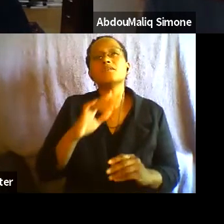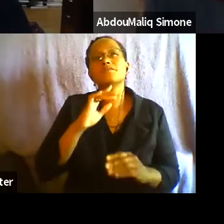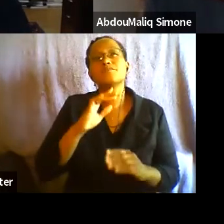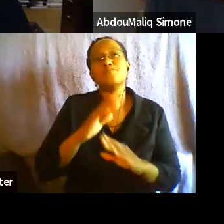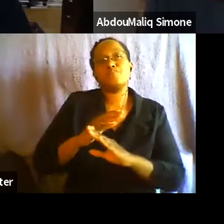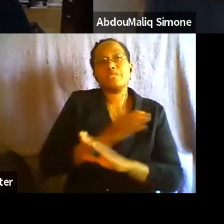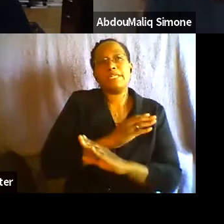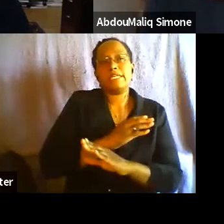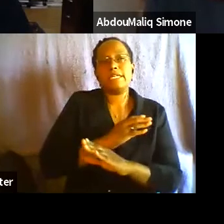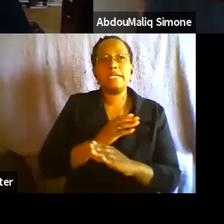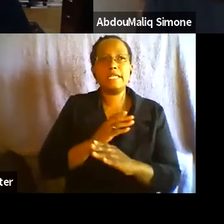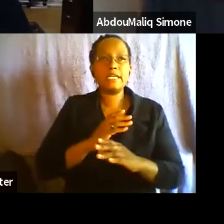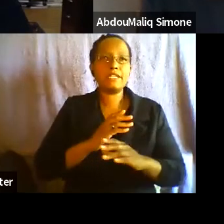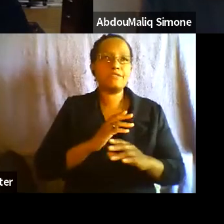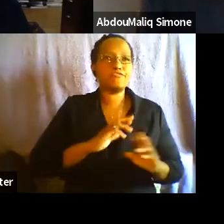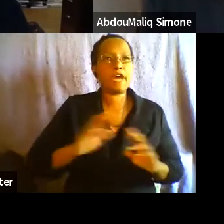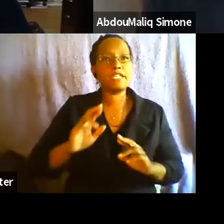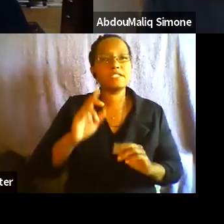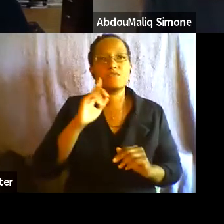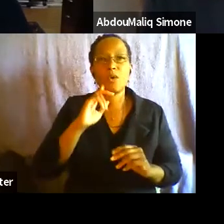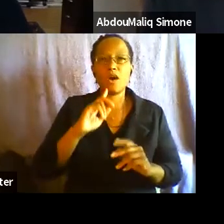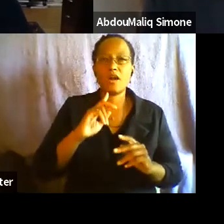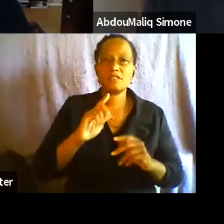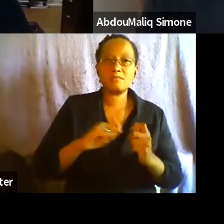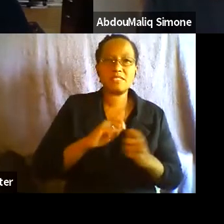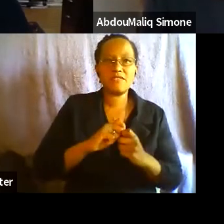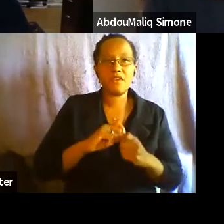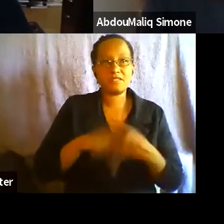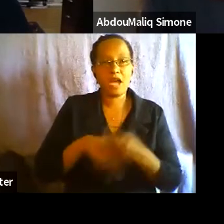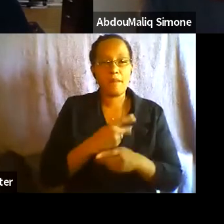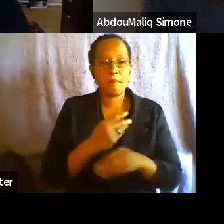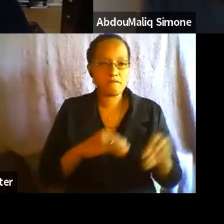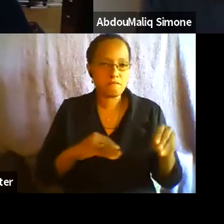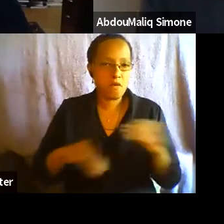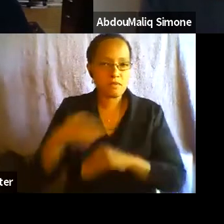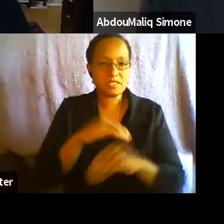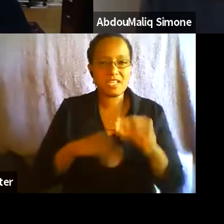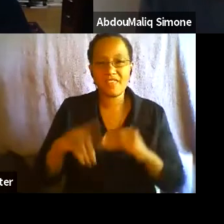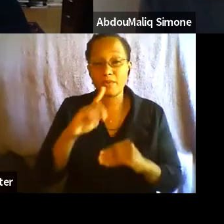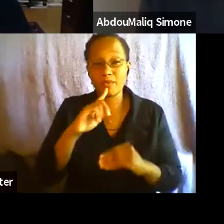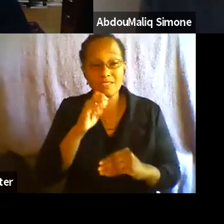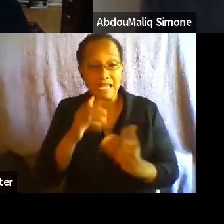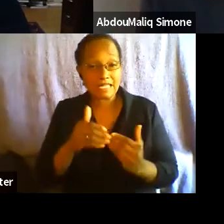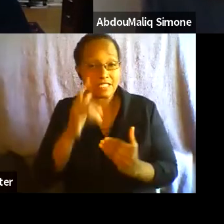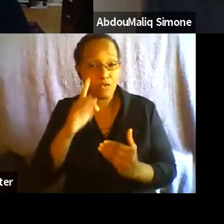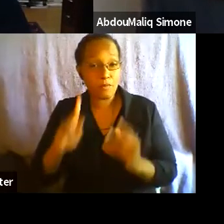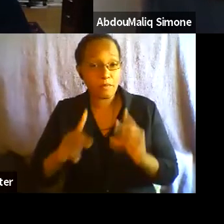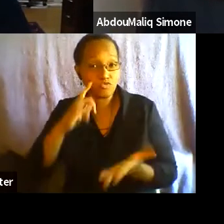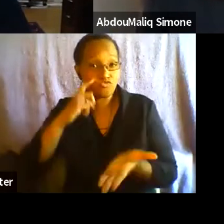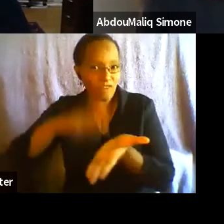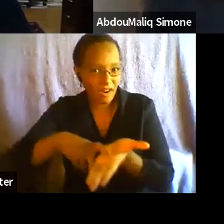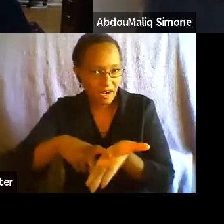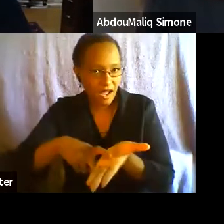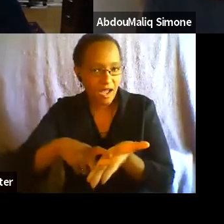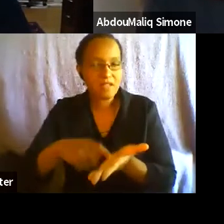demand and mobilization that is not easily recognizable and not clear exactly how it